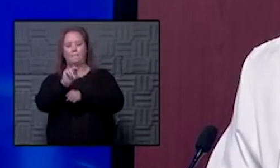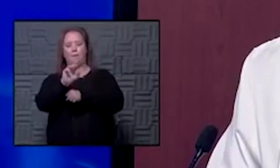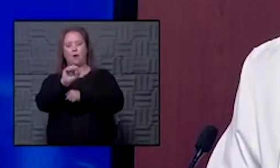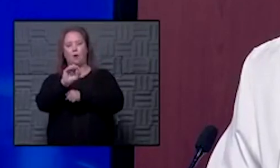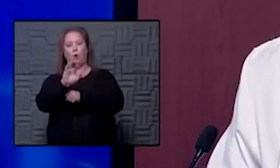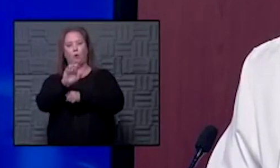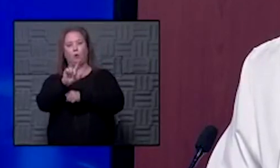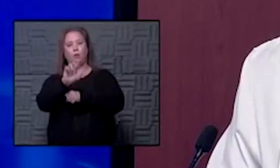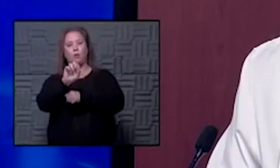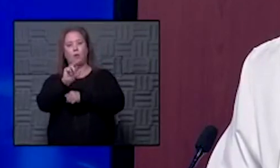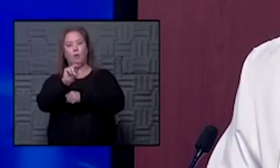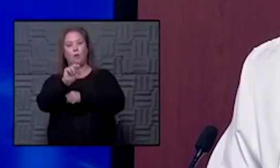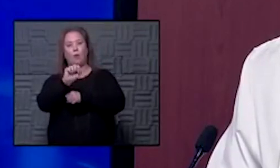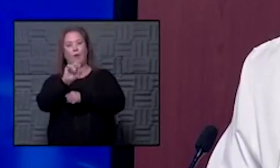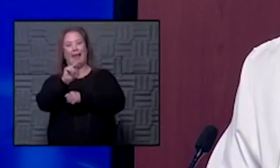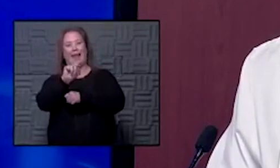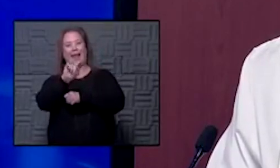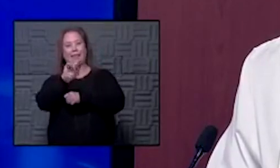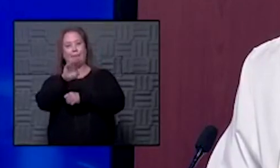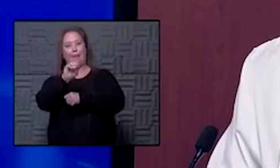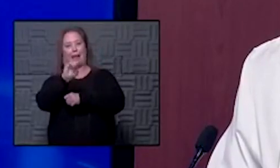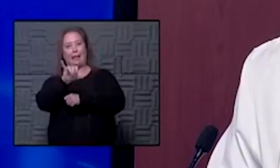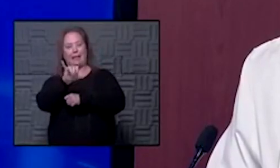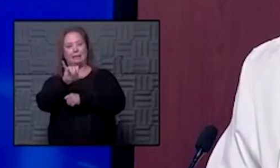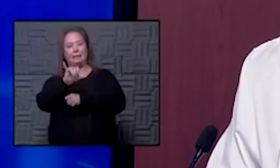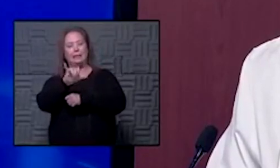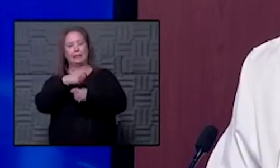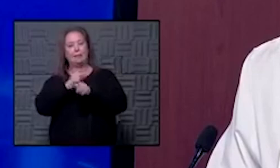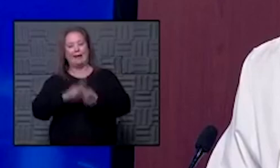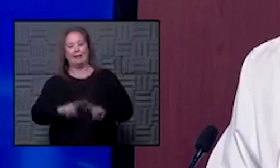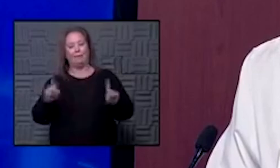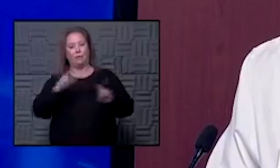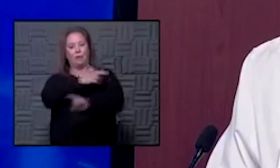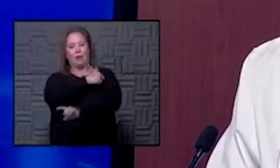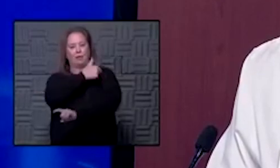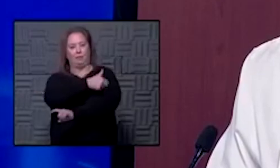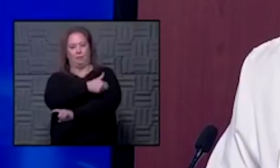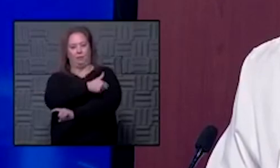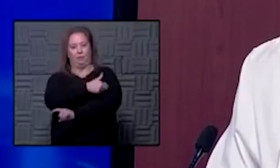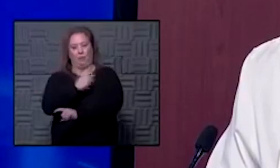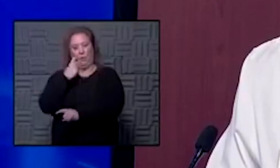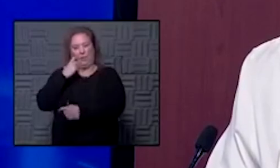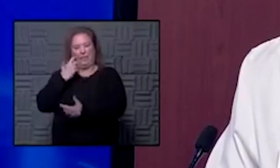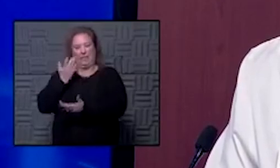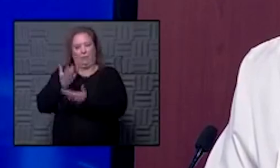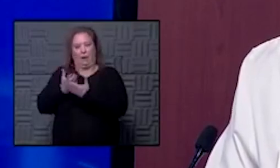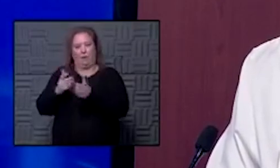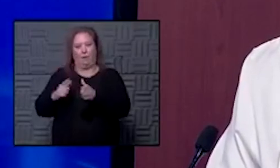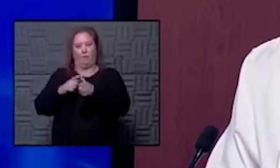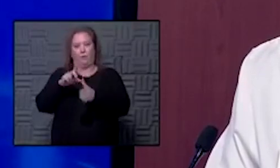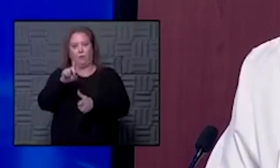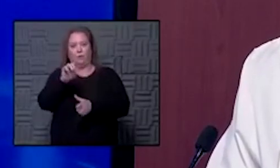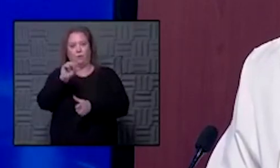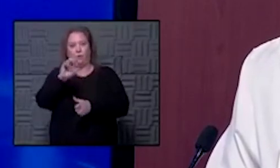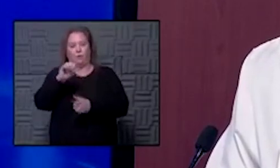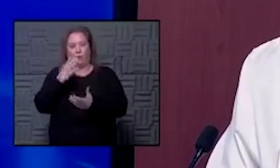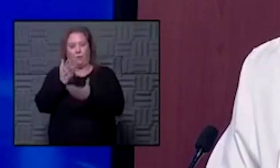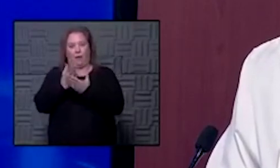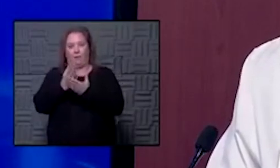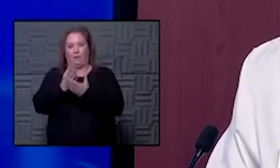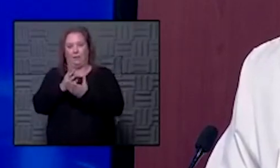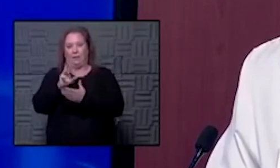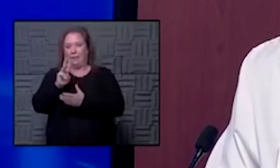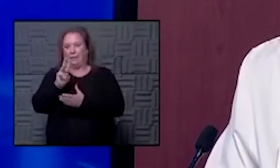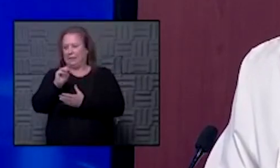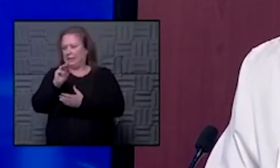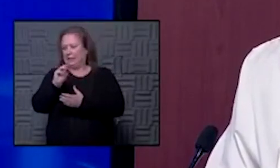antibodies for the state of kansas to make a difference in hospitalizations we just got our first dose right yeah we did yeah about